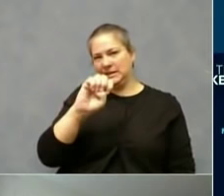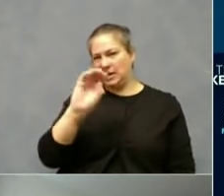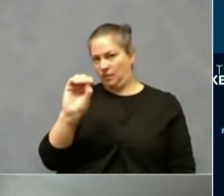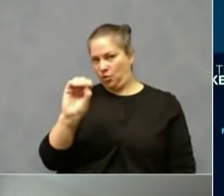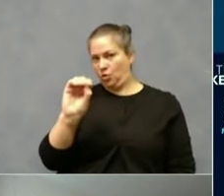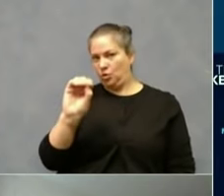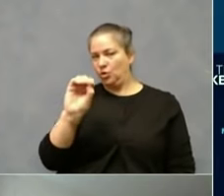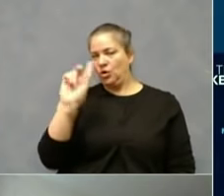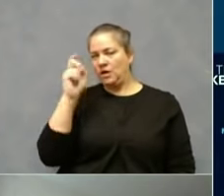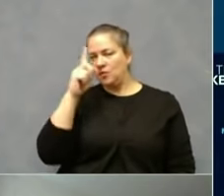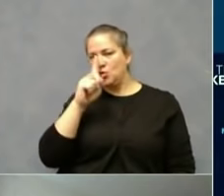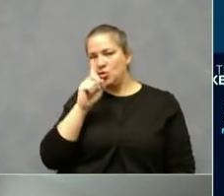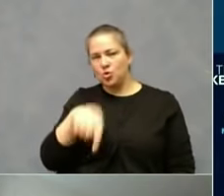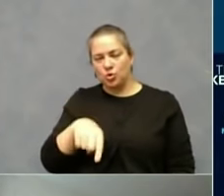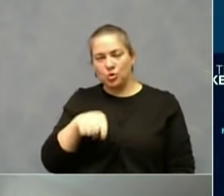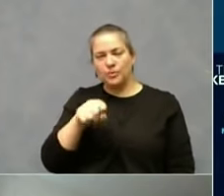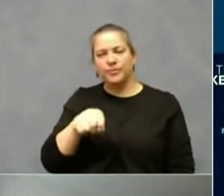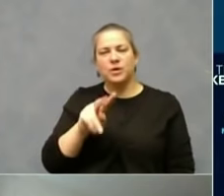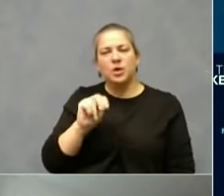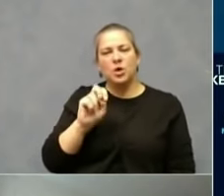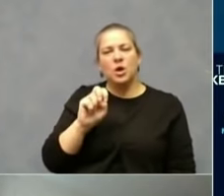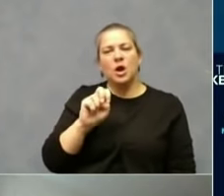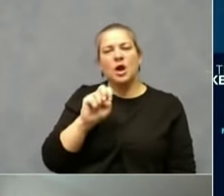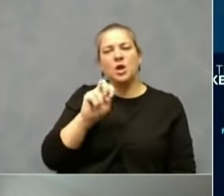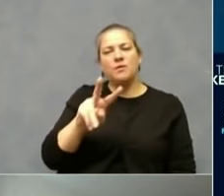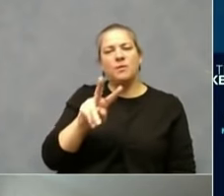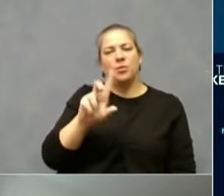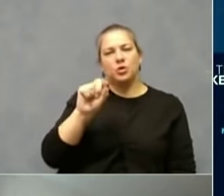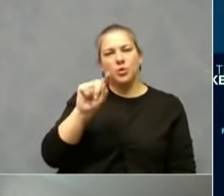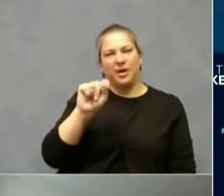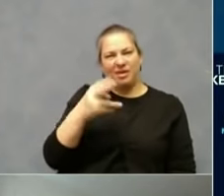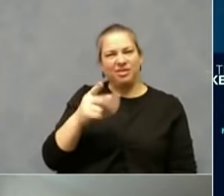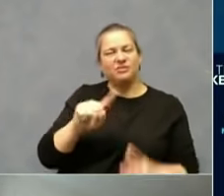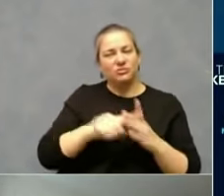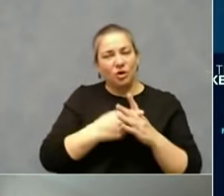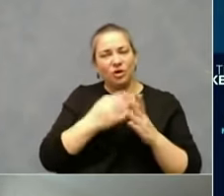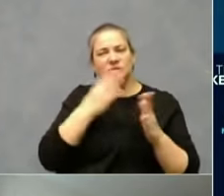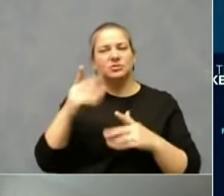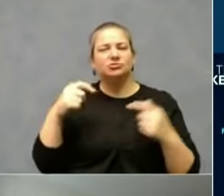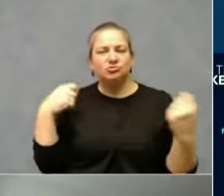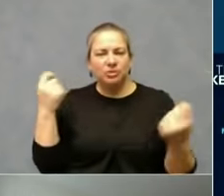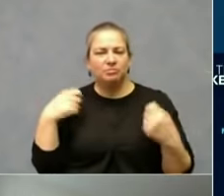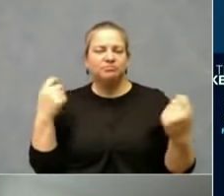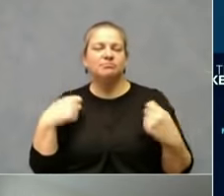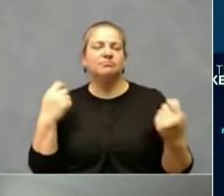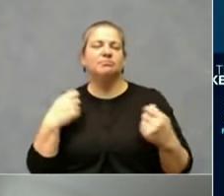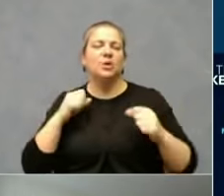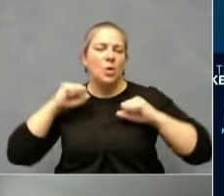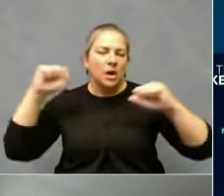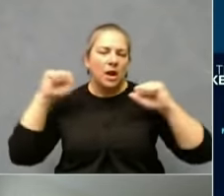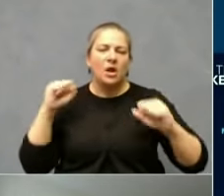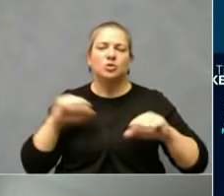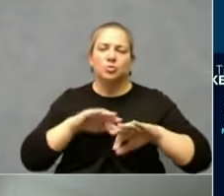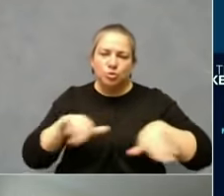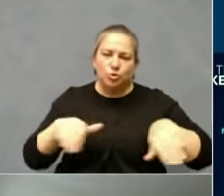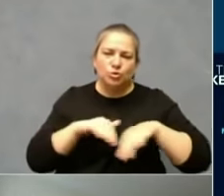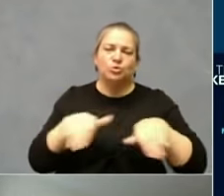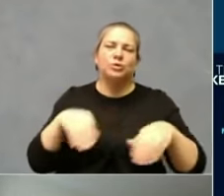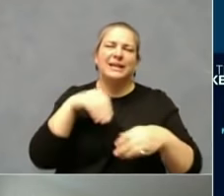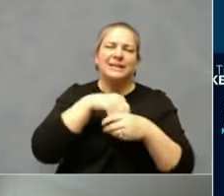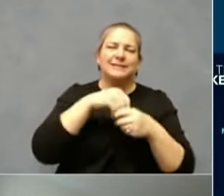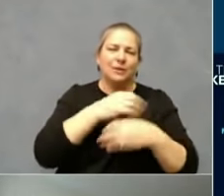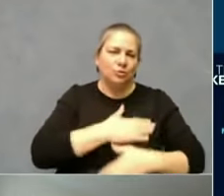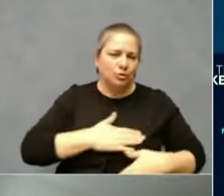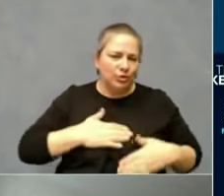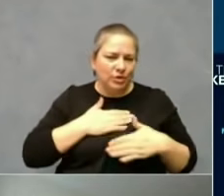in gyms and fitness centers and pools, recreation facilities, also at venues and event spaces. Reduction in